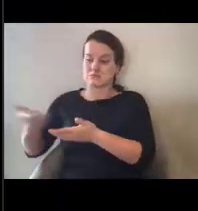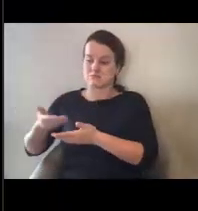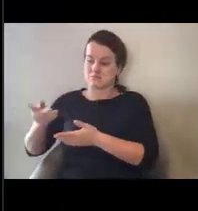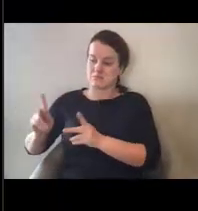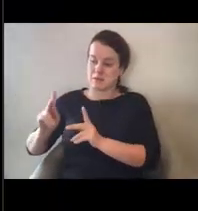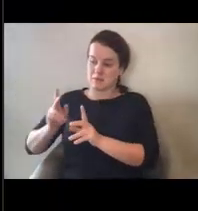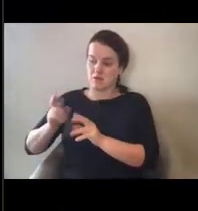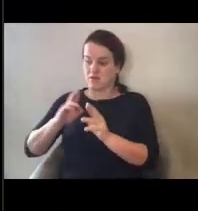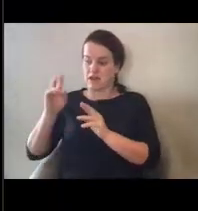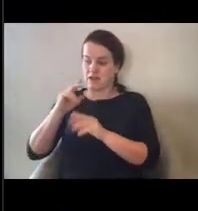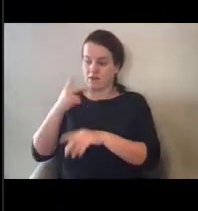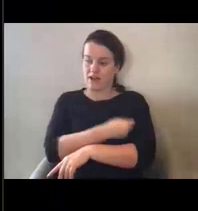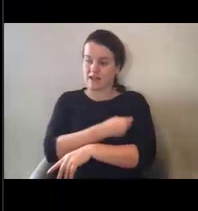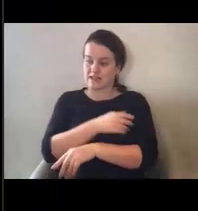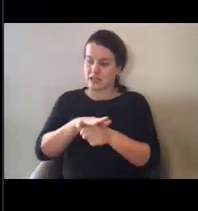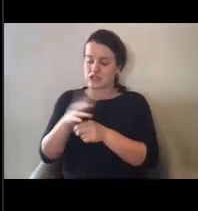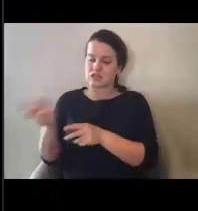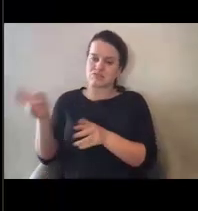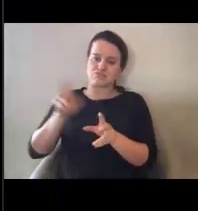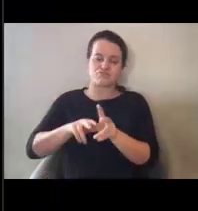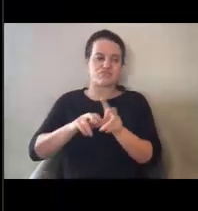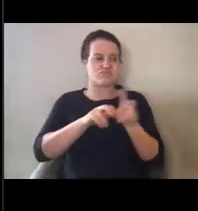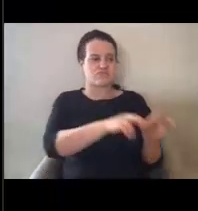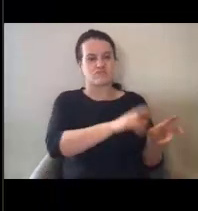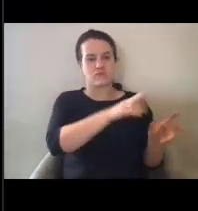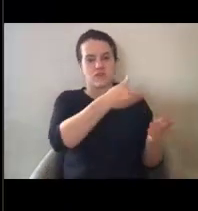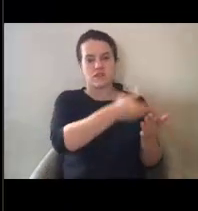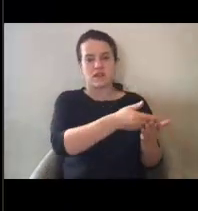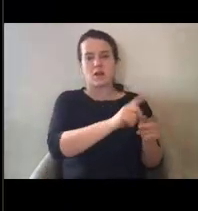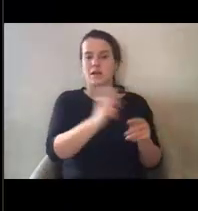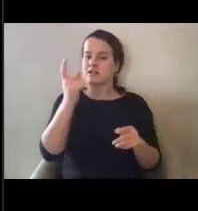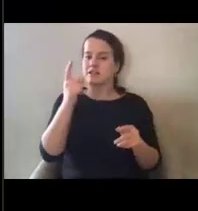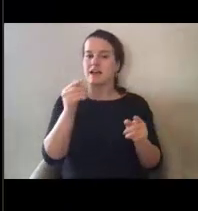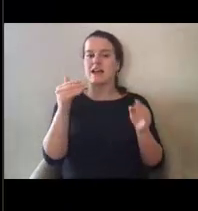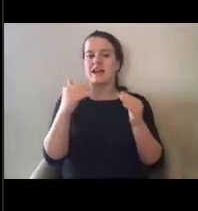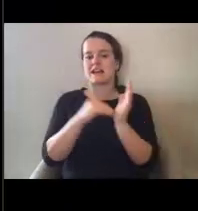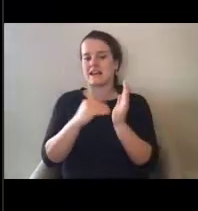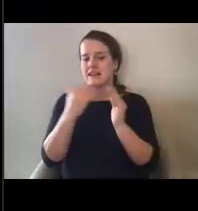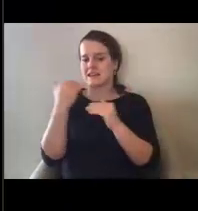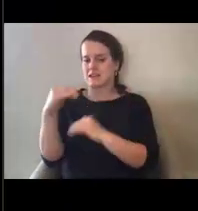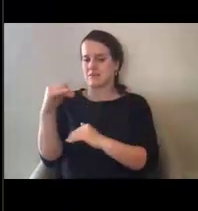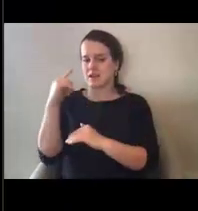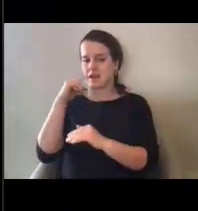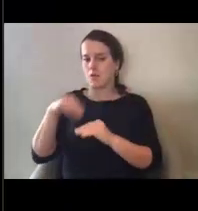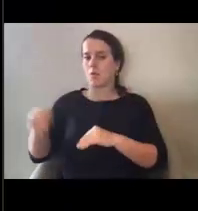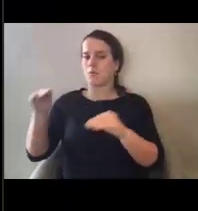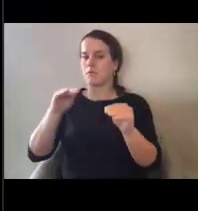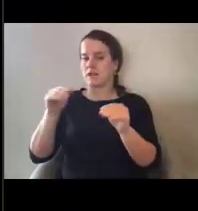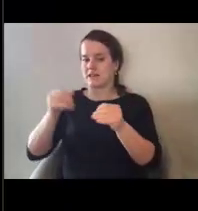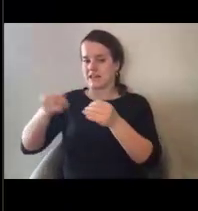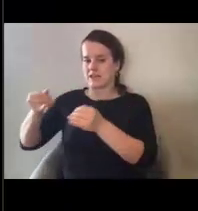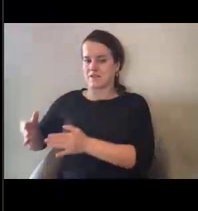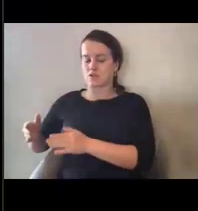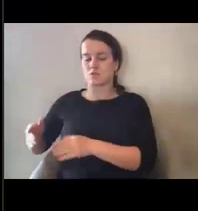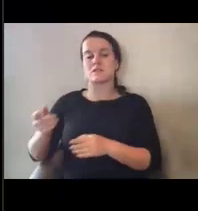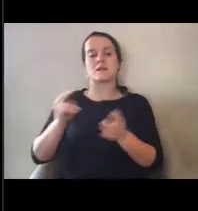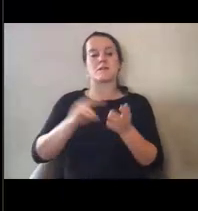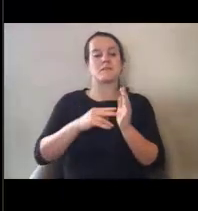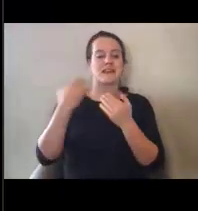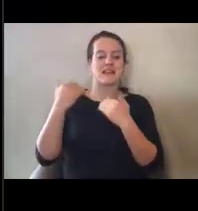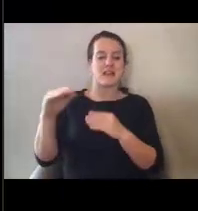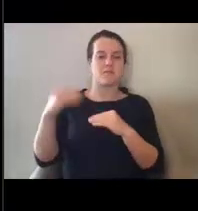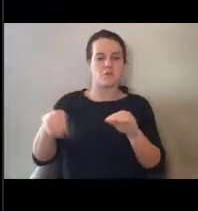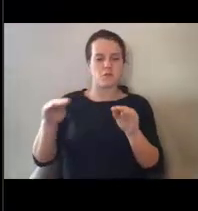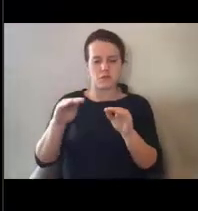sites. Um, but again, this is only for individuals with limited mobility. And what we mean by limited mobility is really any